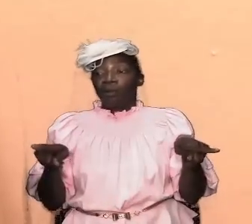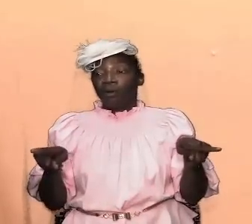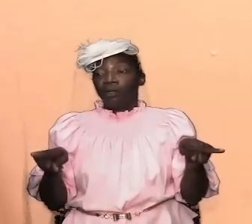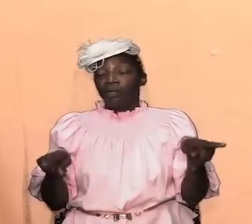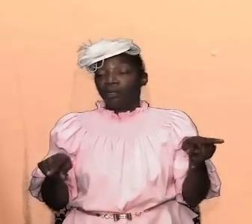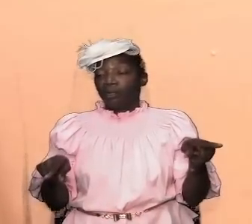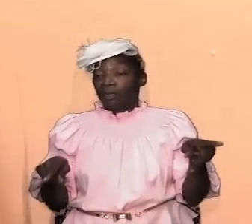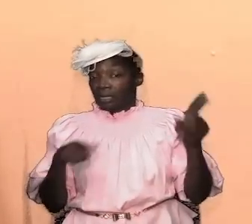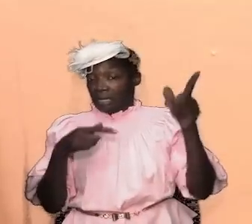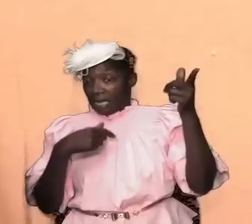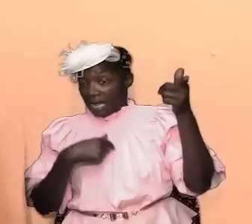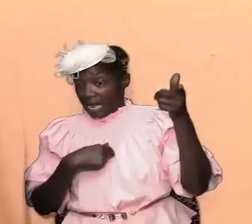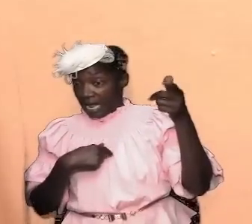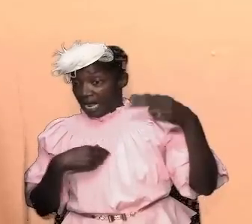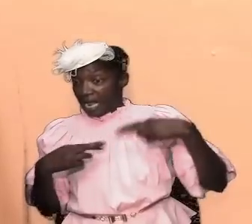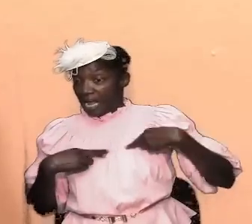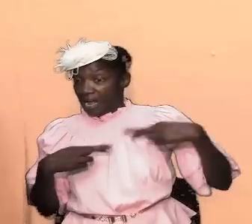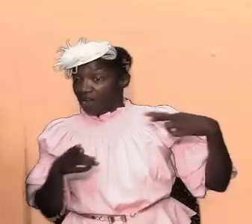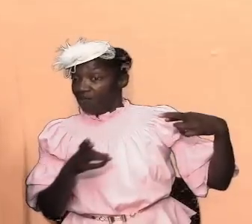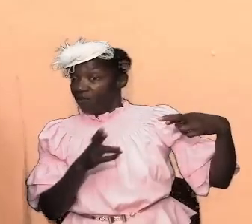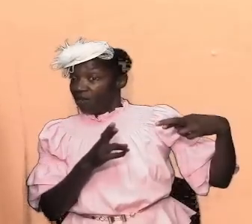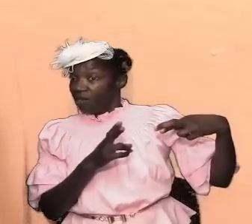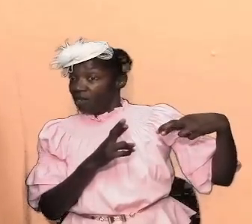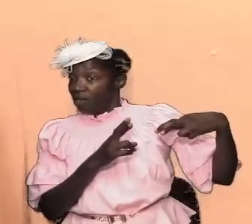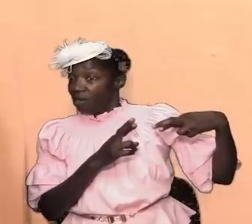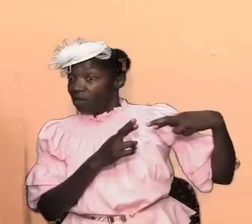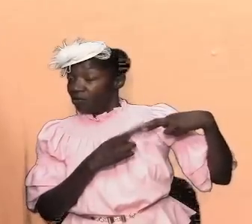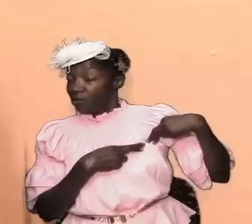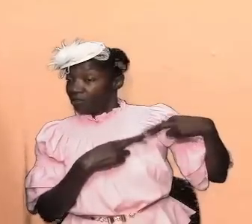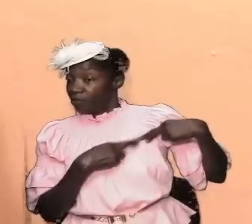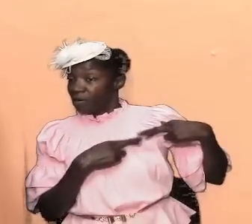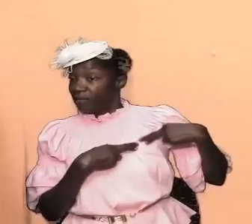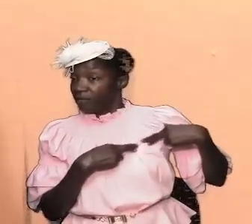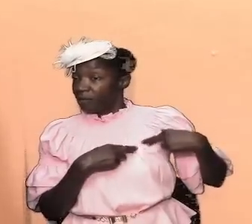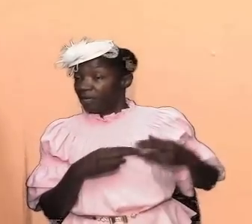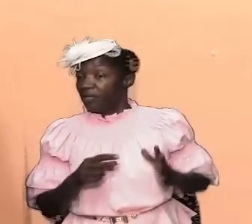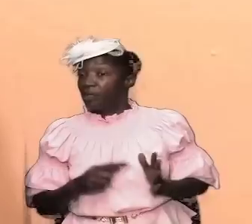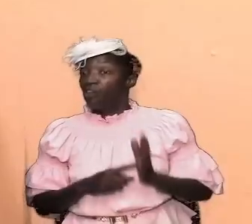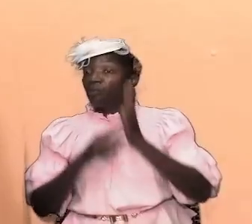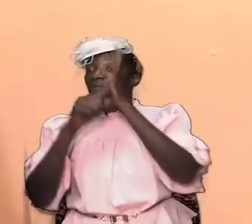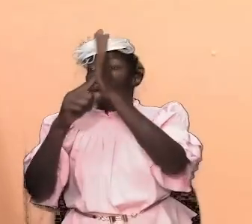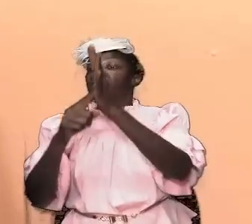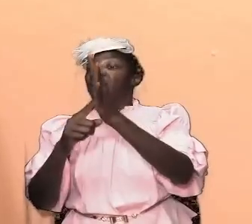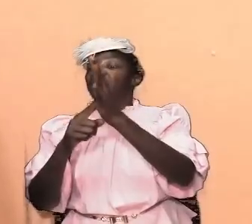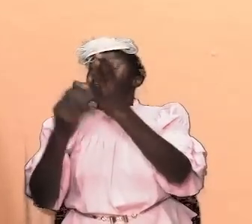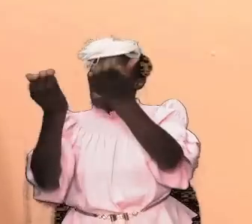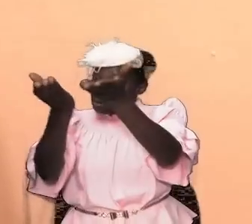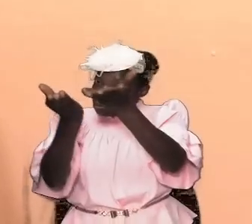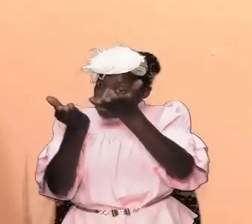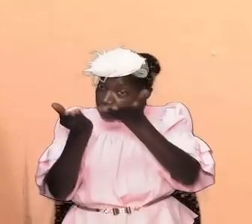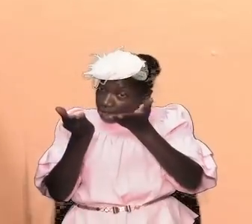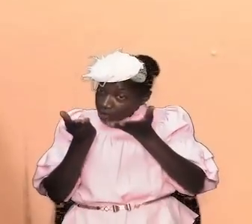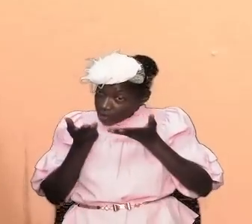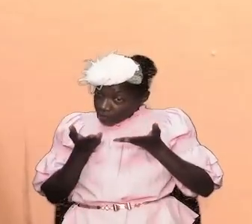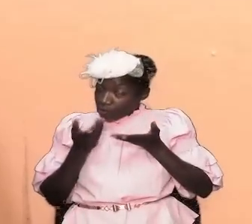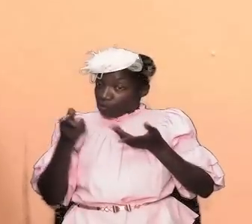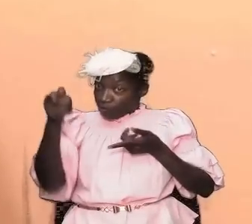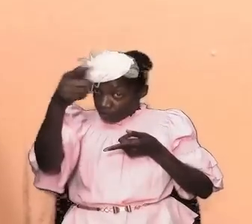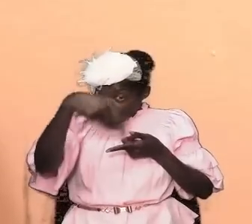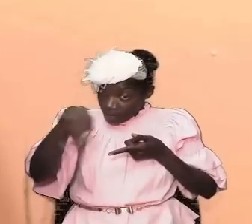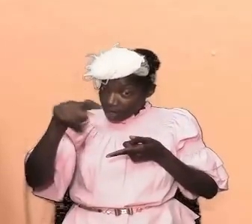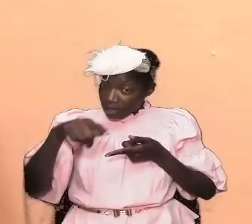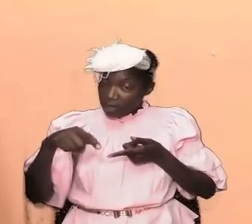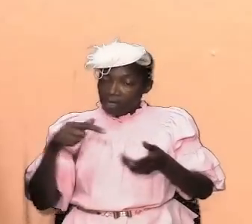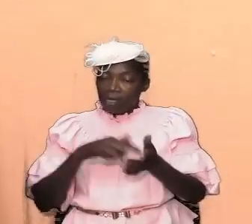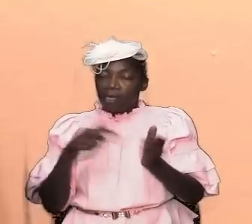responsibility to present to us and to get us back on track and it is important the bible tells us